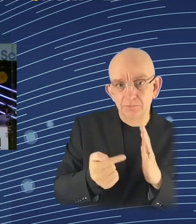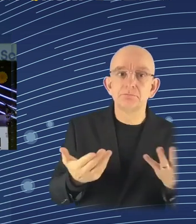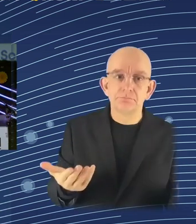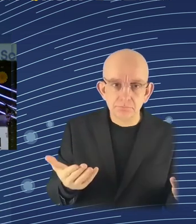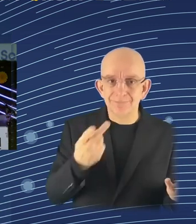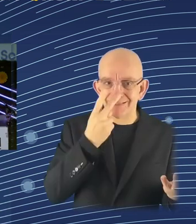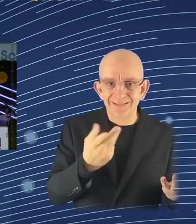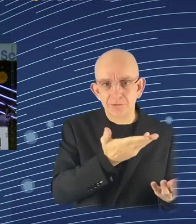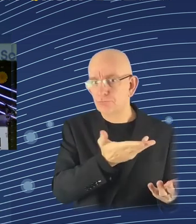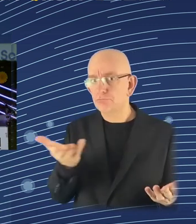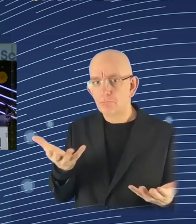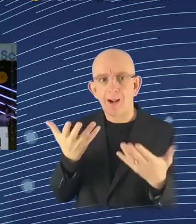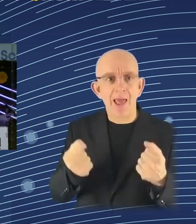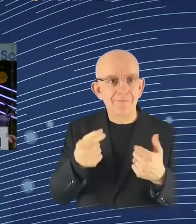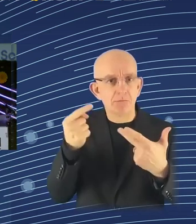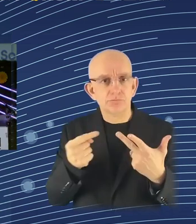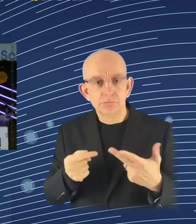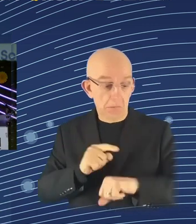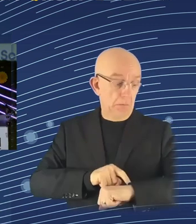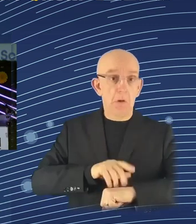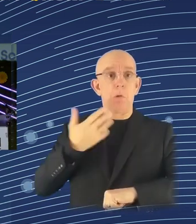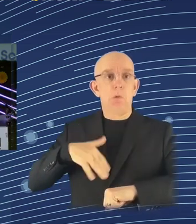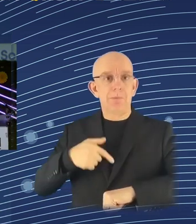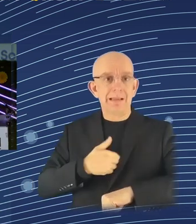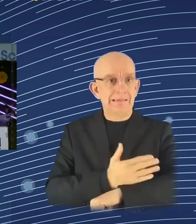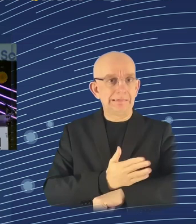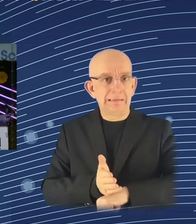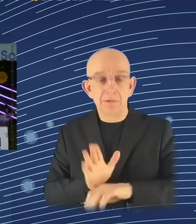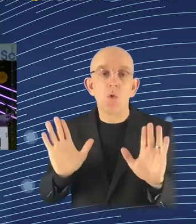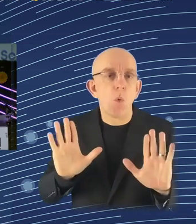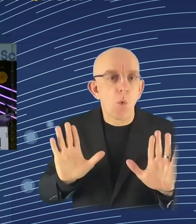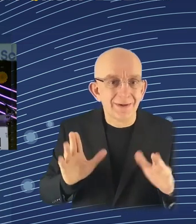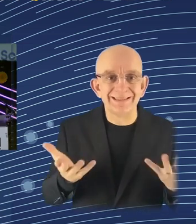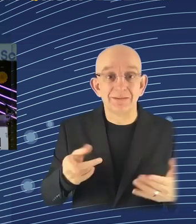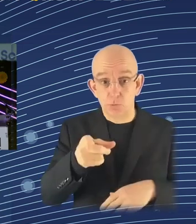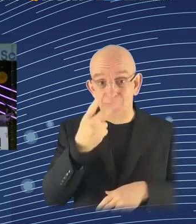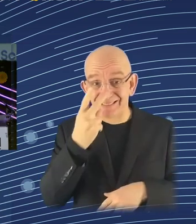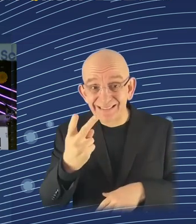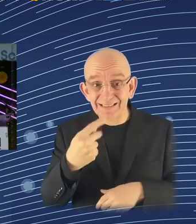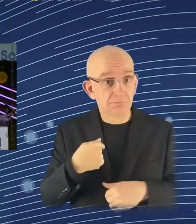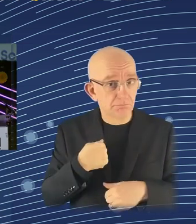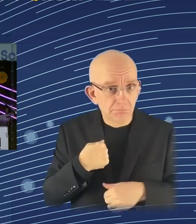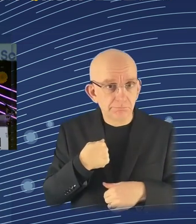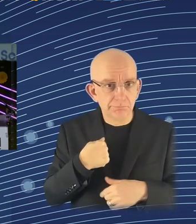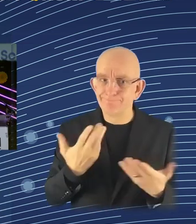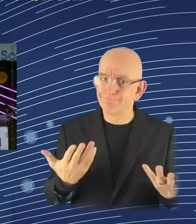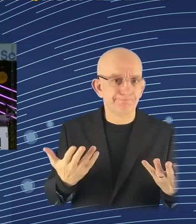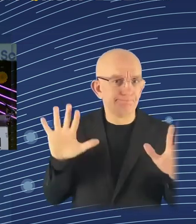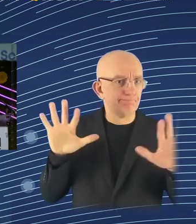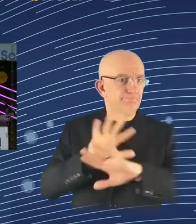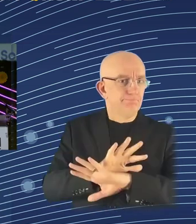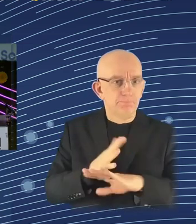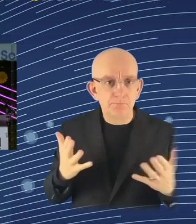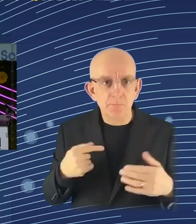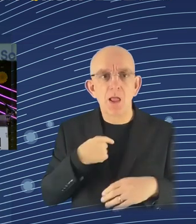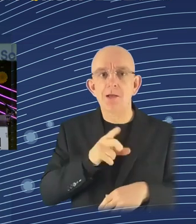so I'm okay. I'm not going to reveal anymore about that. So the answer is that we don't know where the jobs are going to come from.